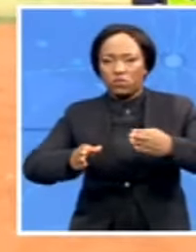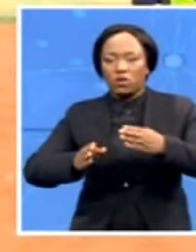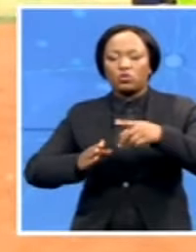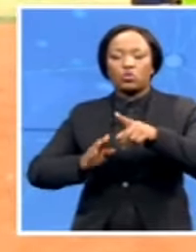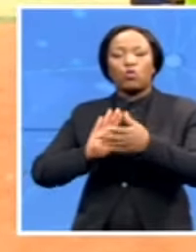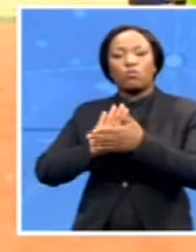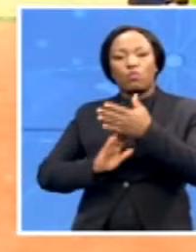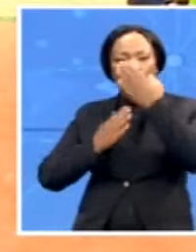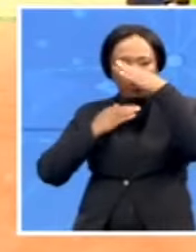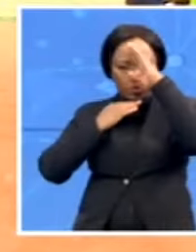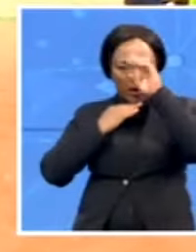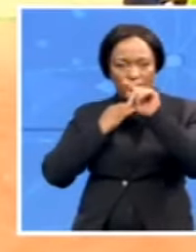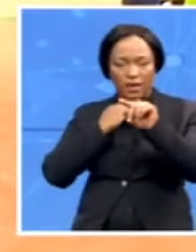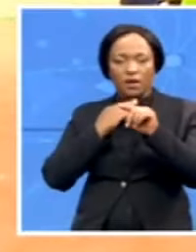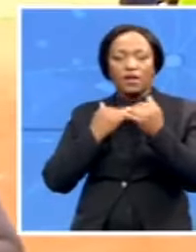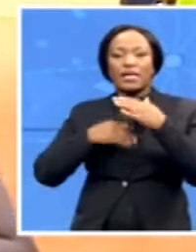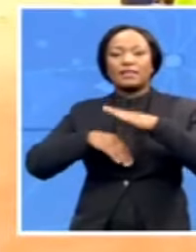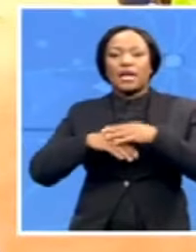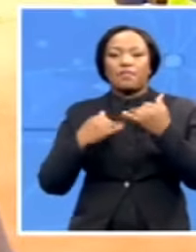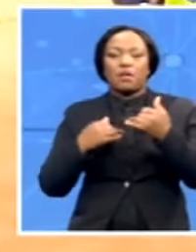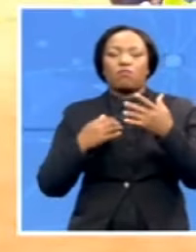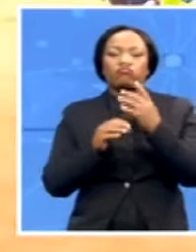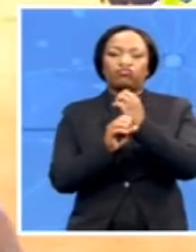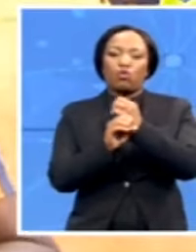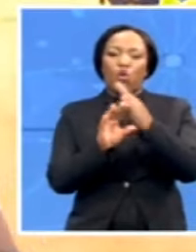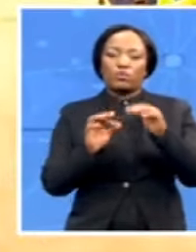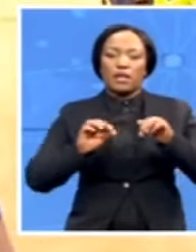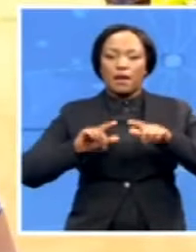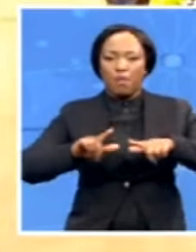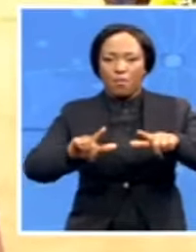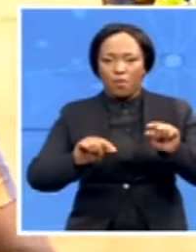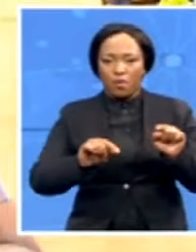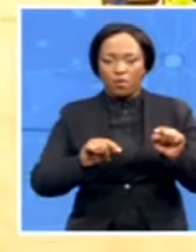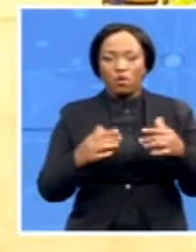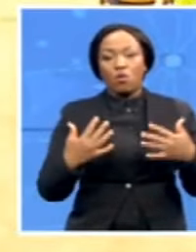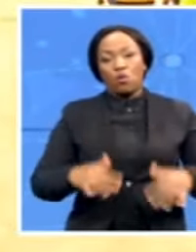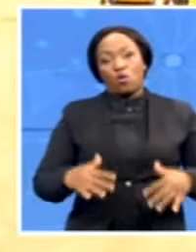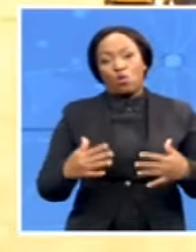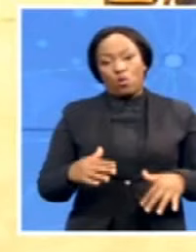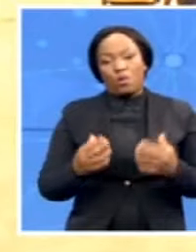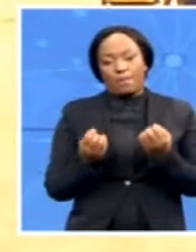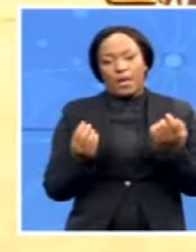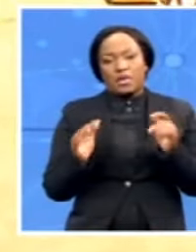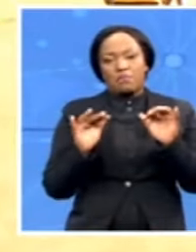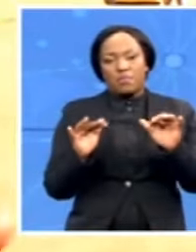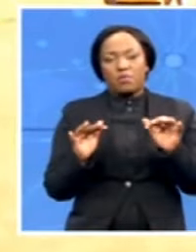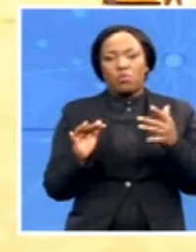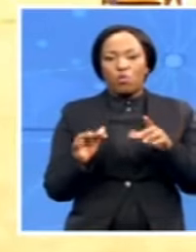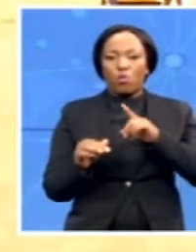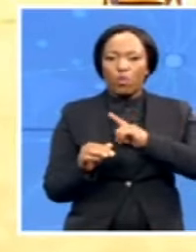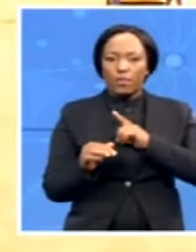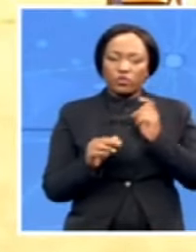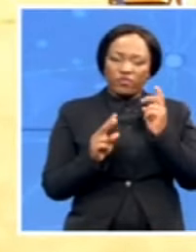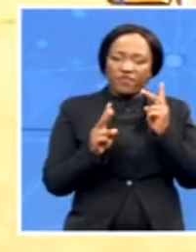here in Limpopo. It's a pleasant time for quite a lot of people who be coming home to visit their families from wherever